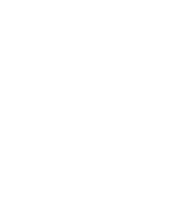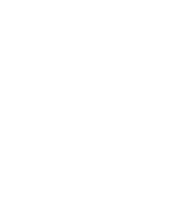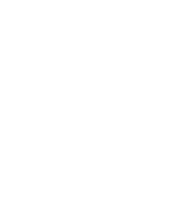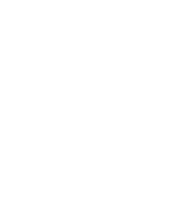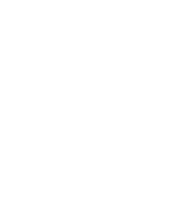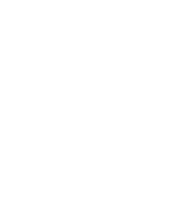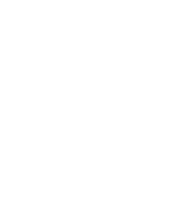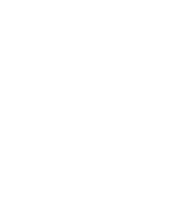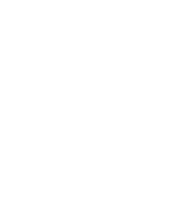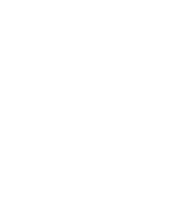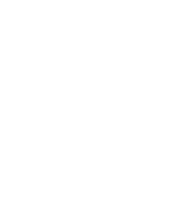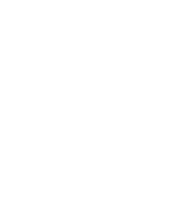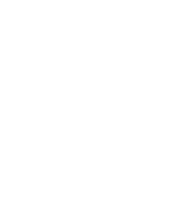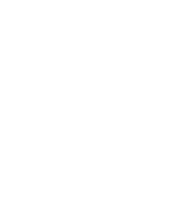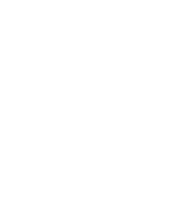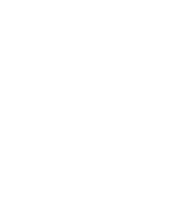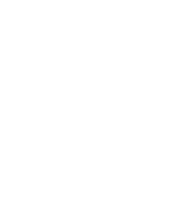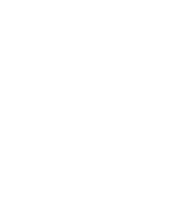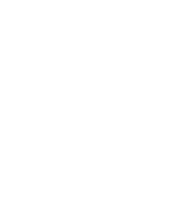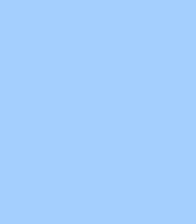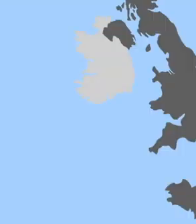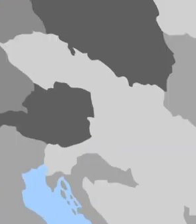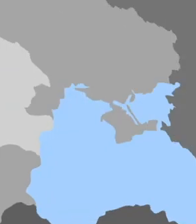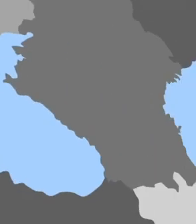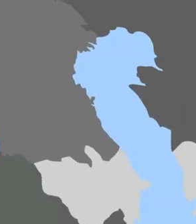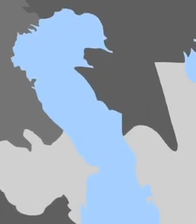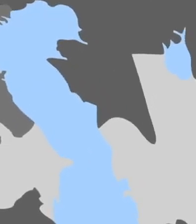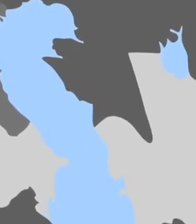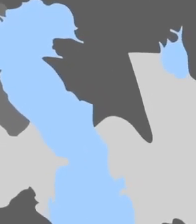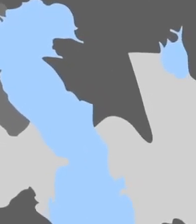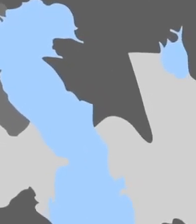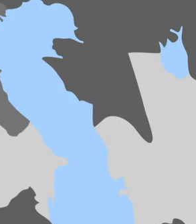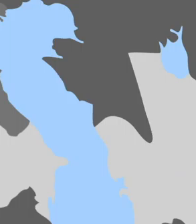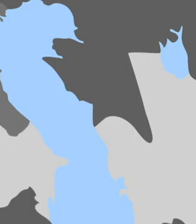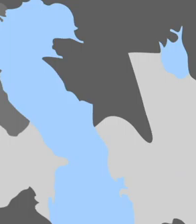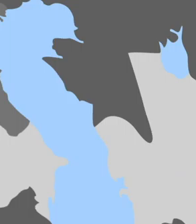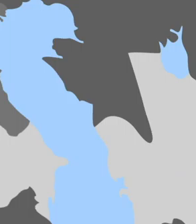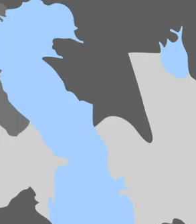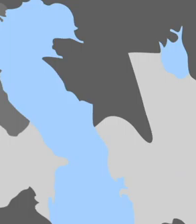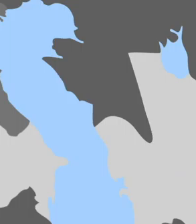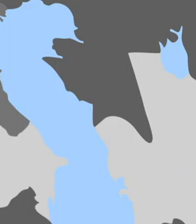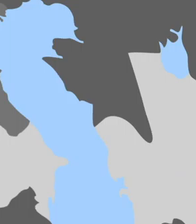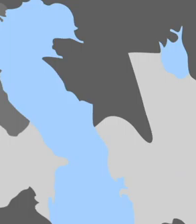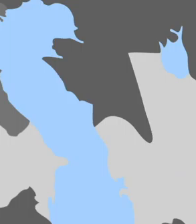indoor navigation an indoor navigation system for the blind and the visually impaired